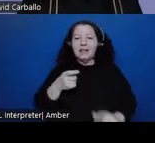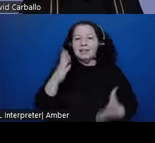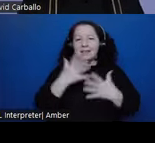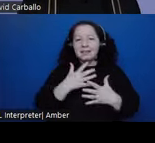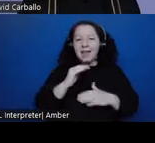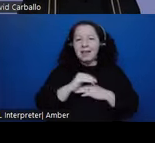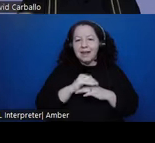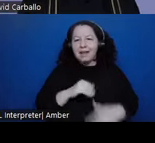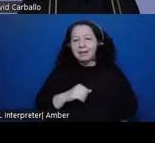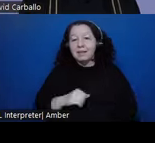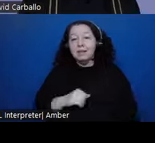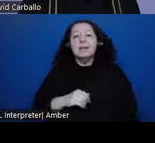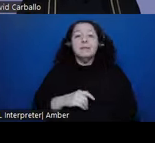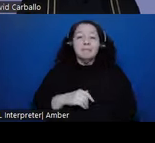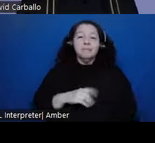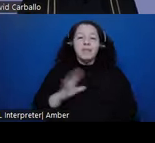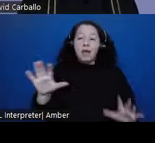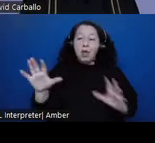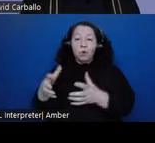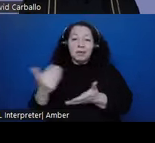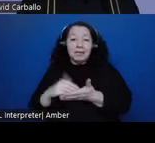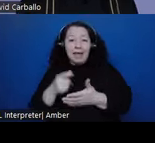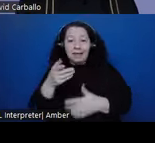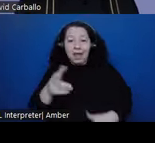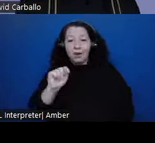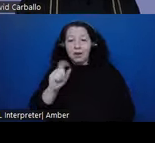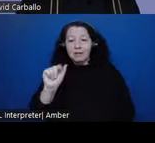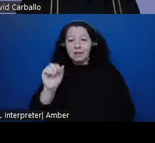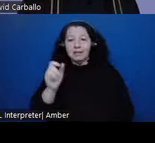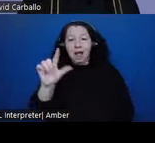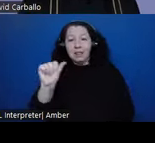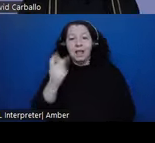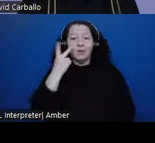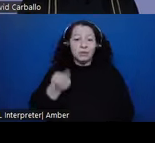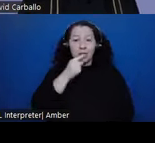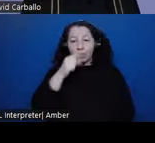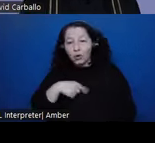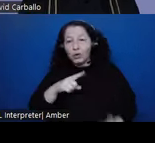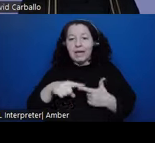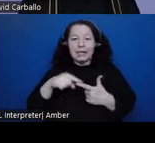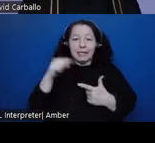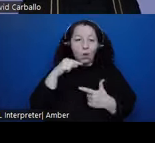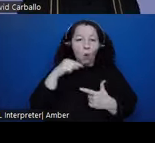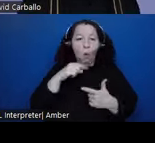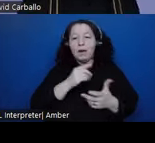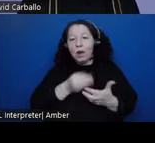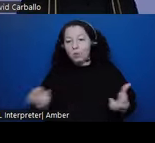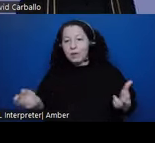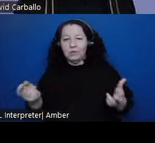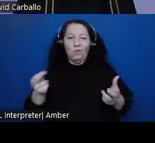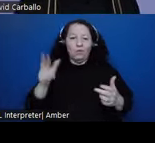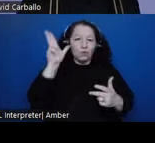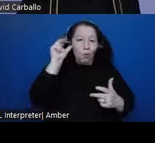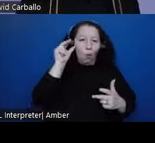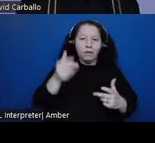and regrouped in Tlaxcala. And you can see all the turkeys and corn and other resources, the horses getting fed